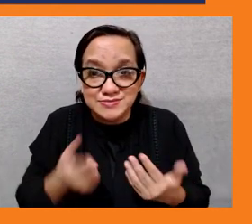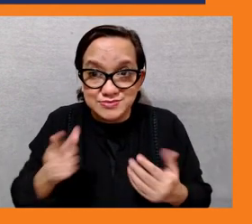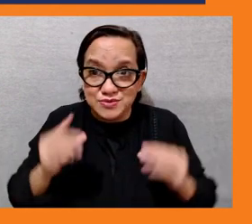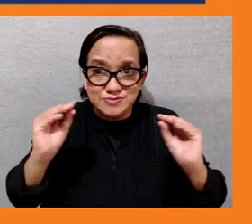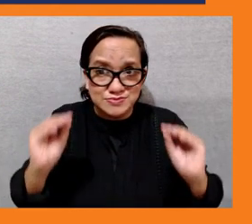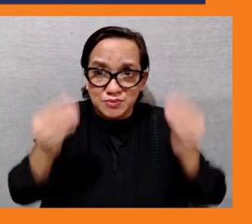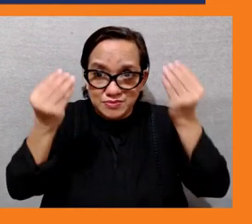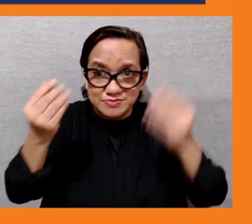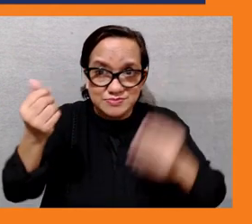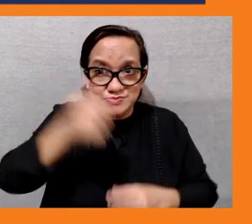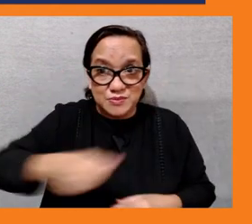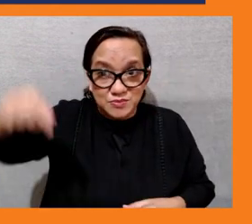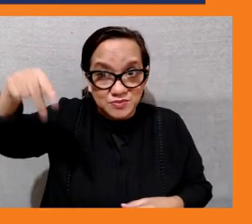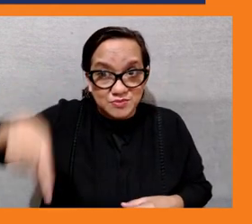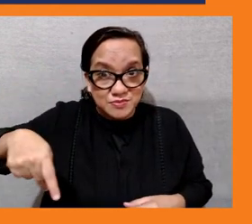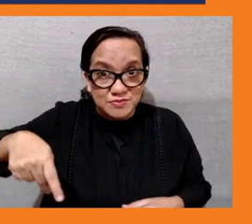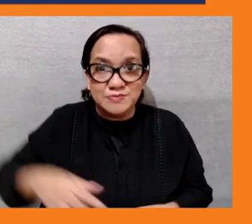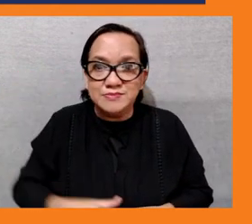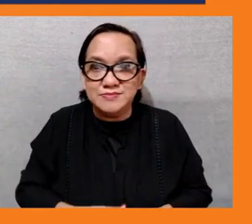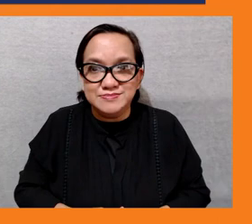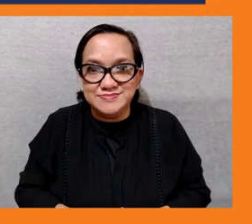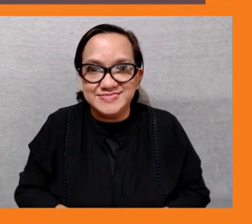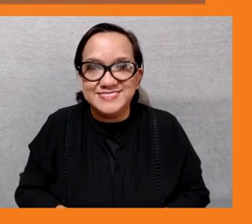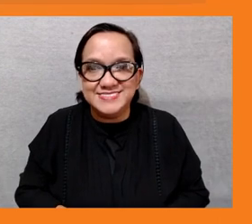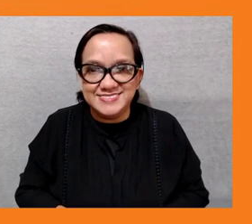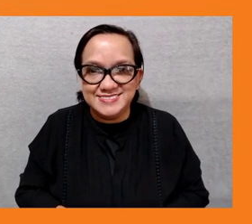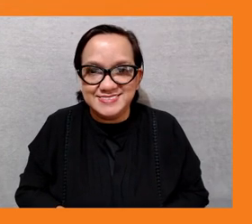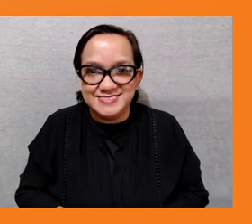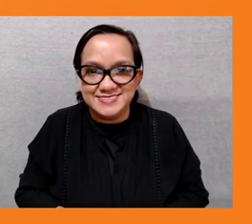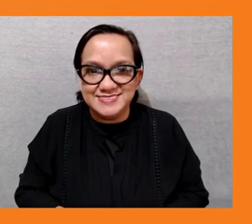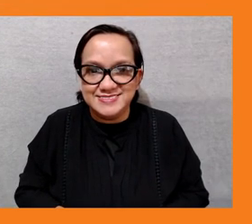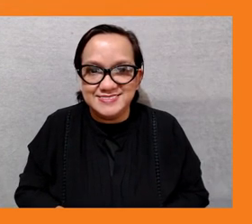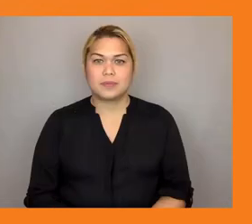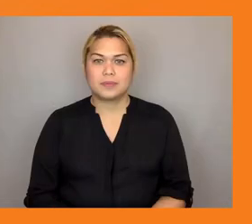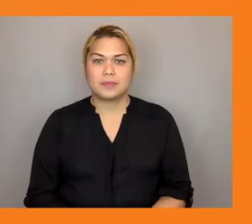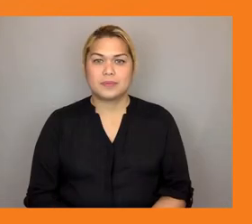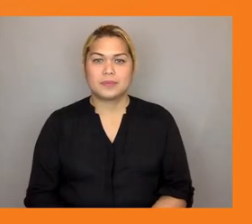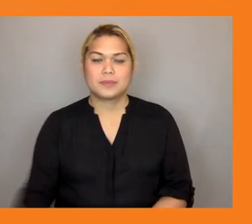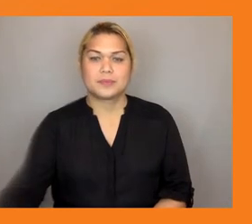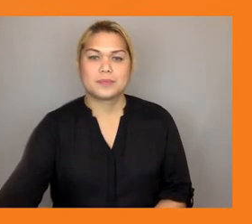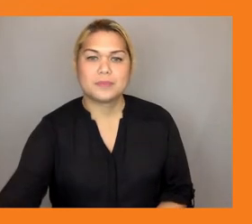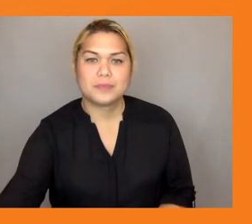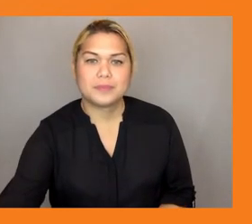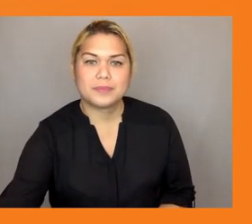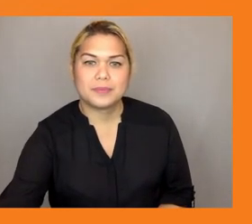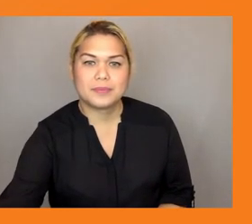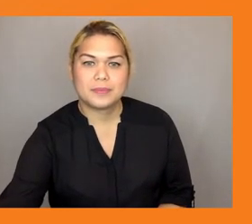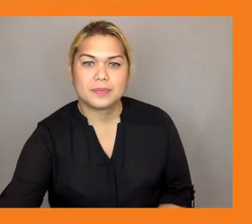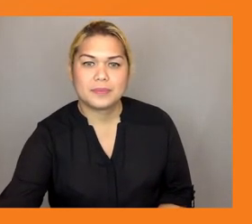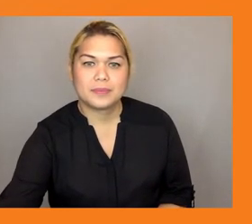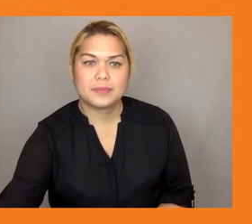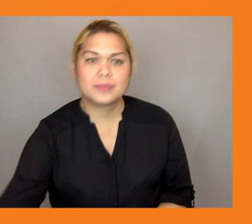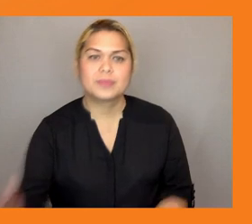the question thanks your feed um i want to reframe this same question a little bit for